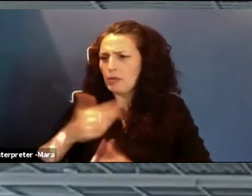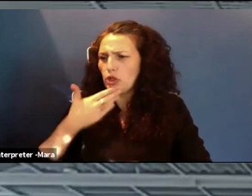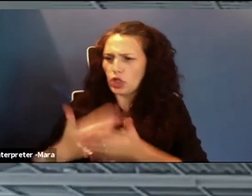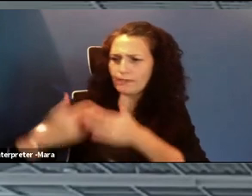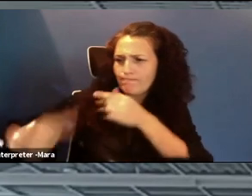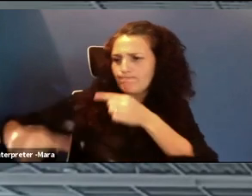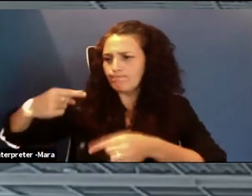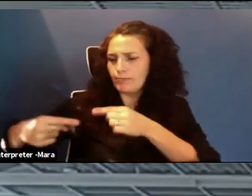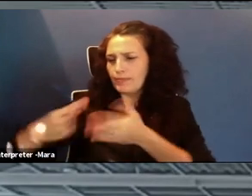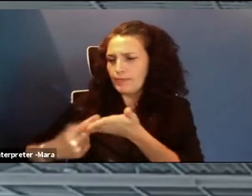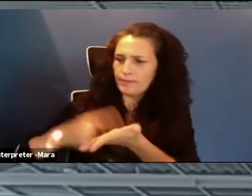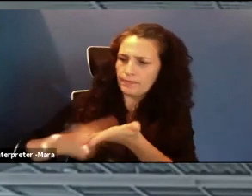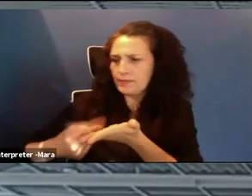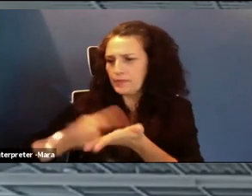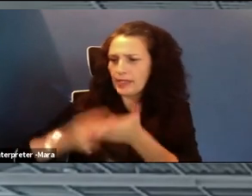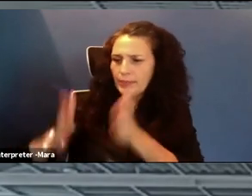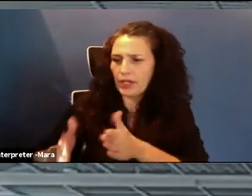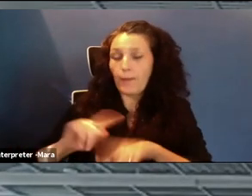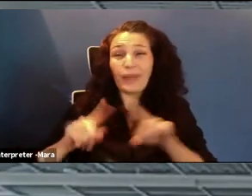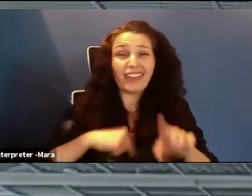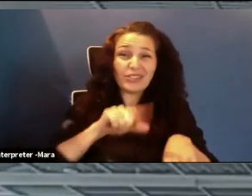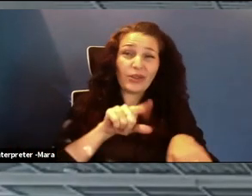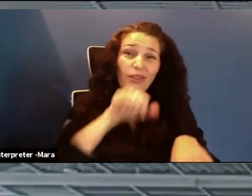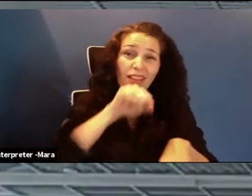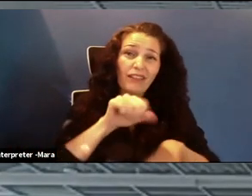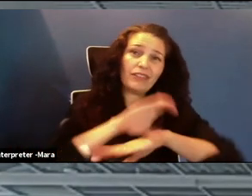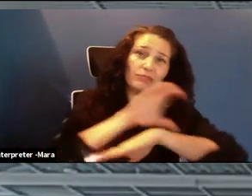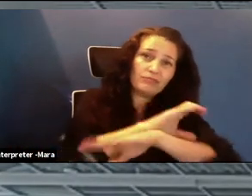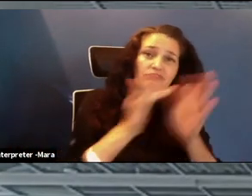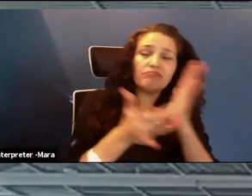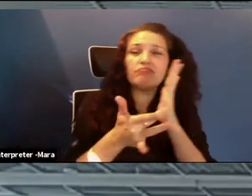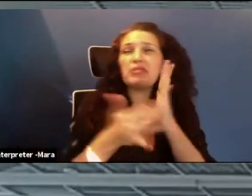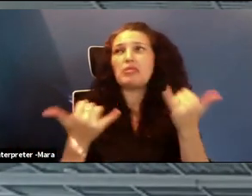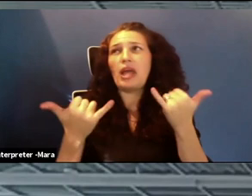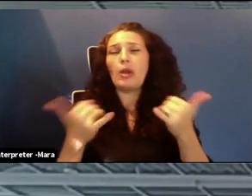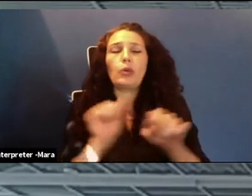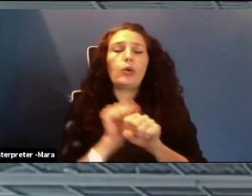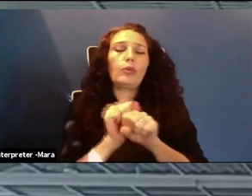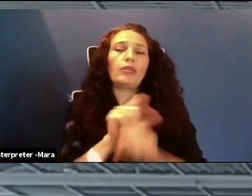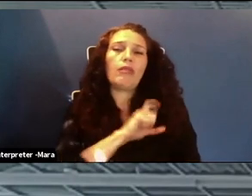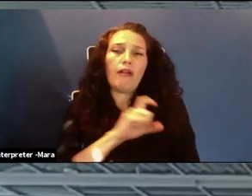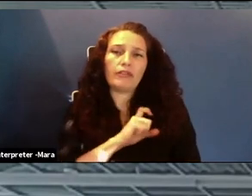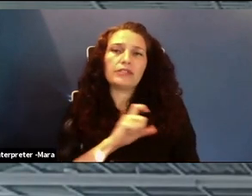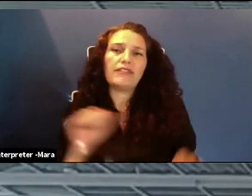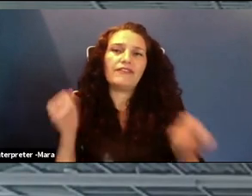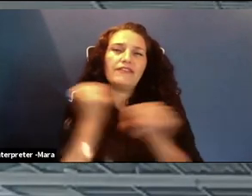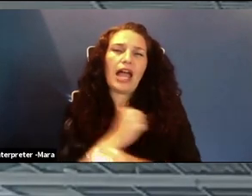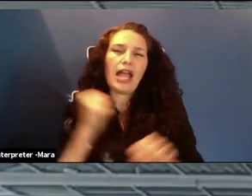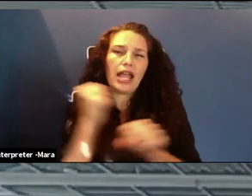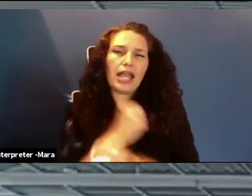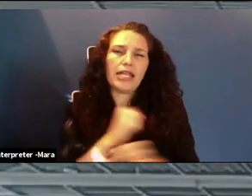And now I get to work with law enforcement and the legal community on fighting cybercrime. It's the perfect combination